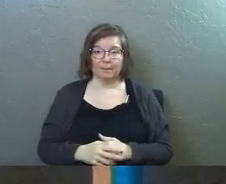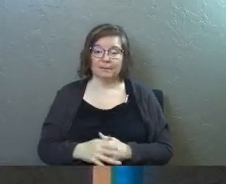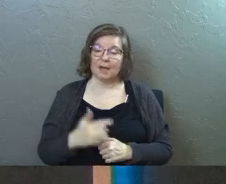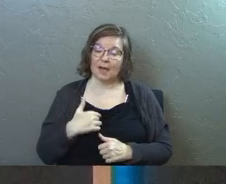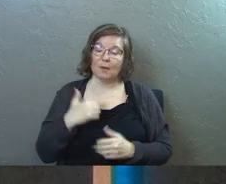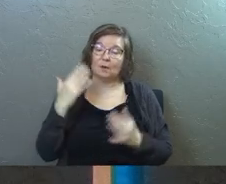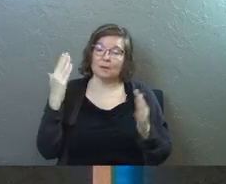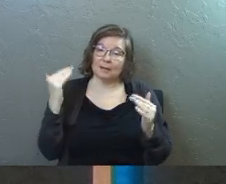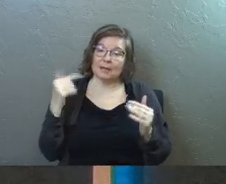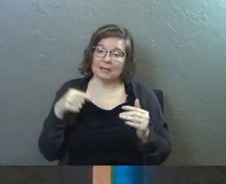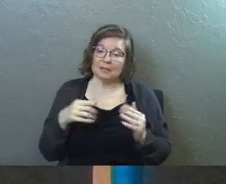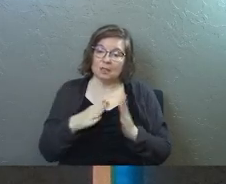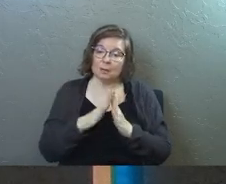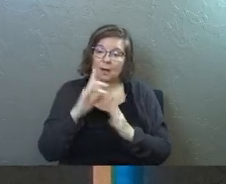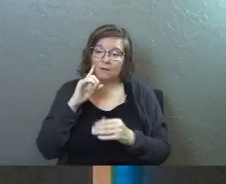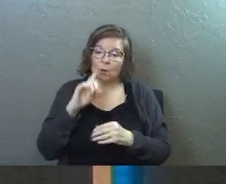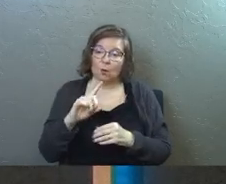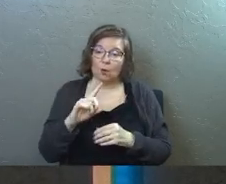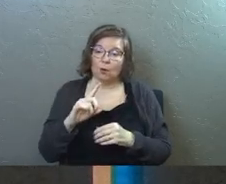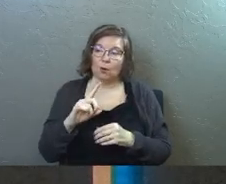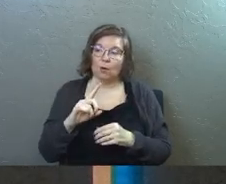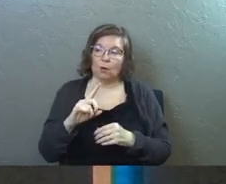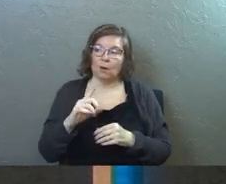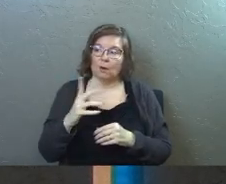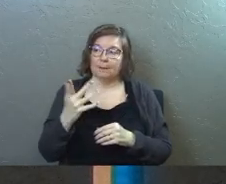I would have expected him to pray for